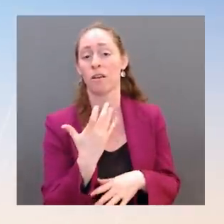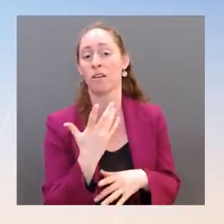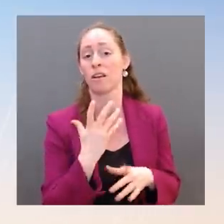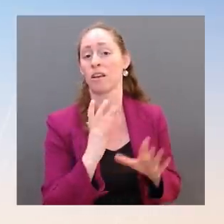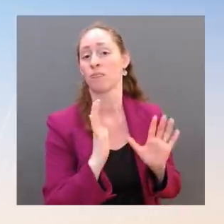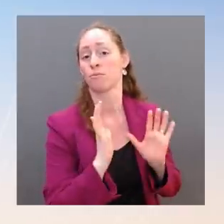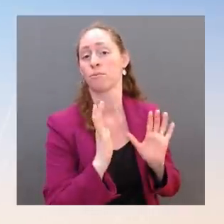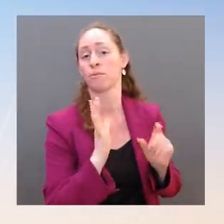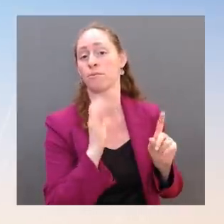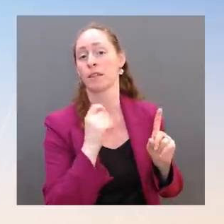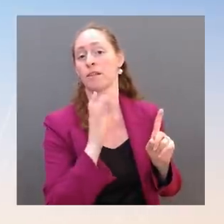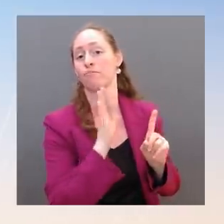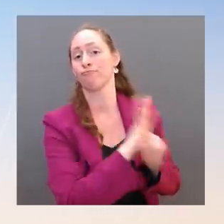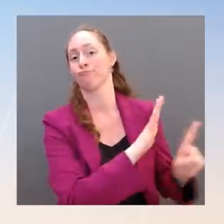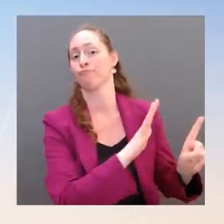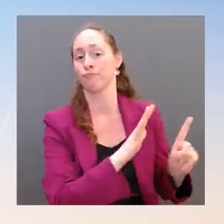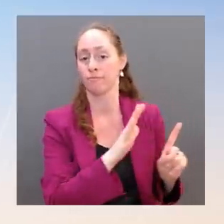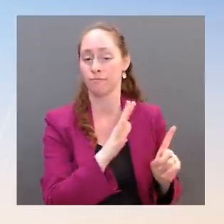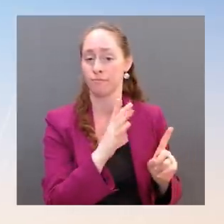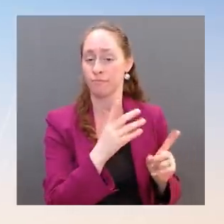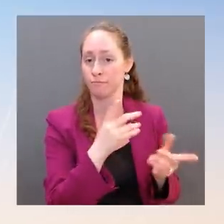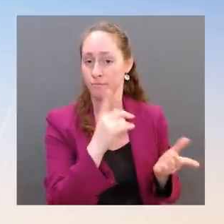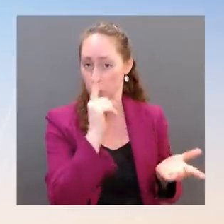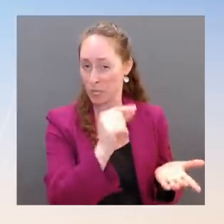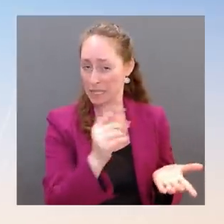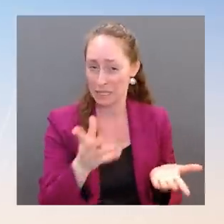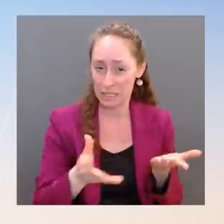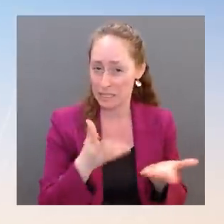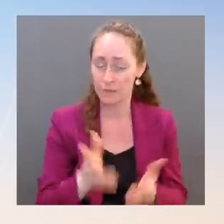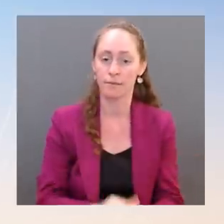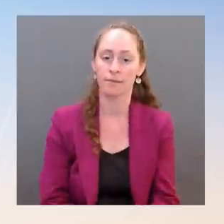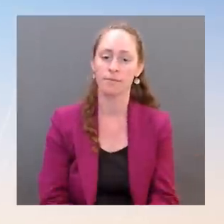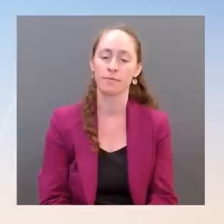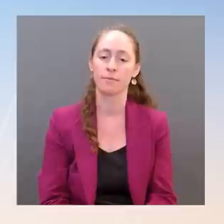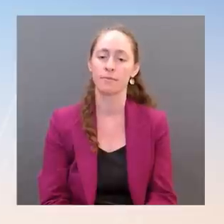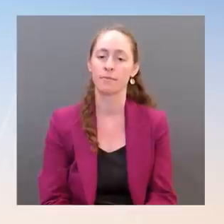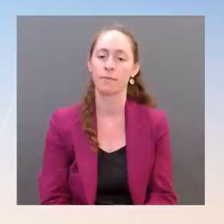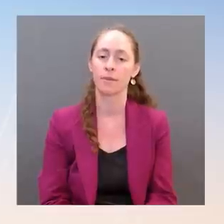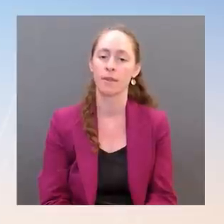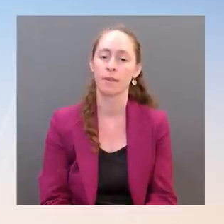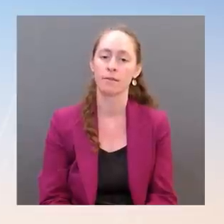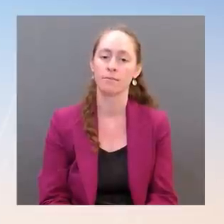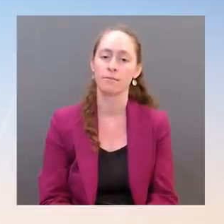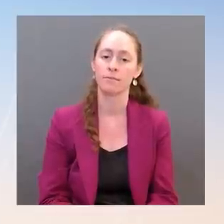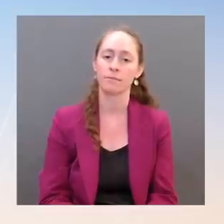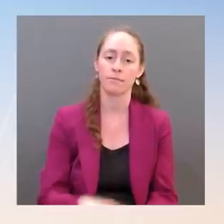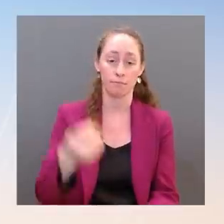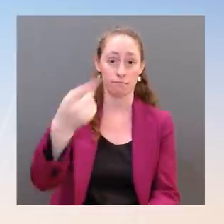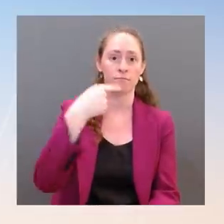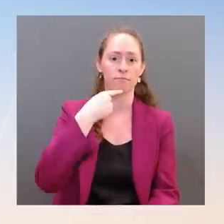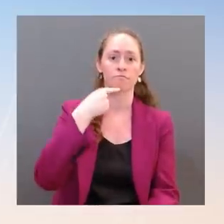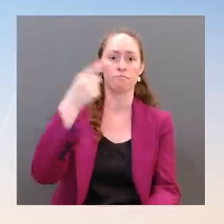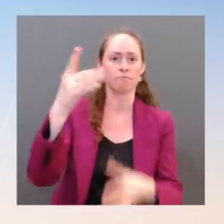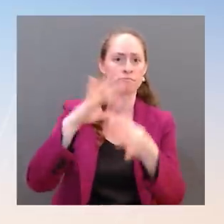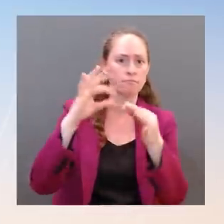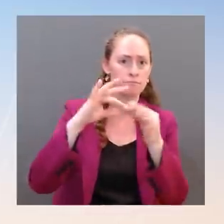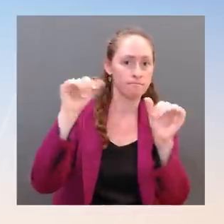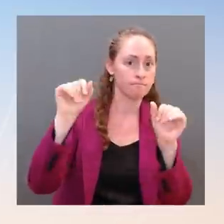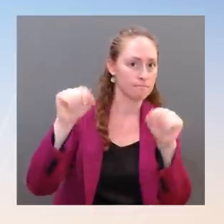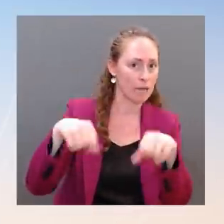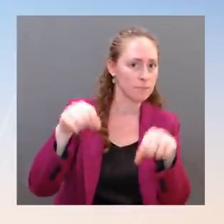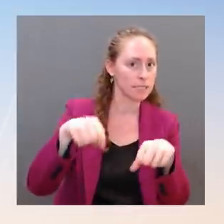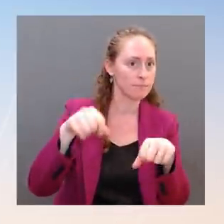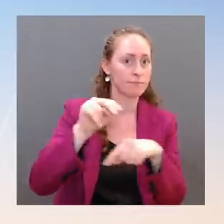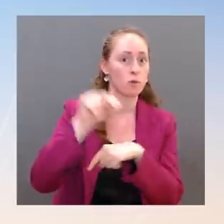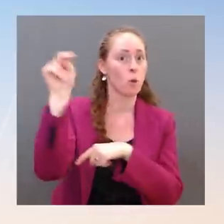evidence that North Korea may attempt either a nuclear test, hard to imagine what they would accomplish